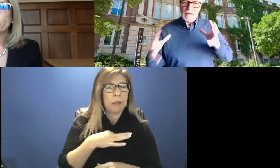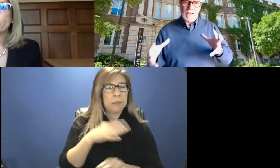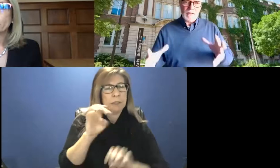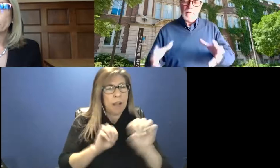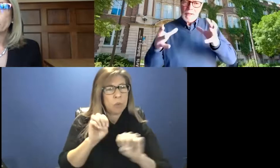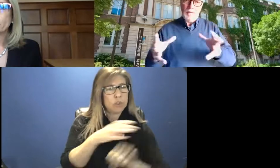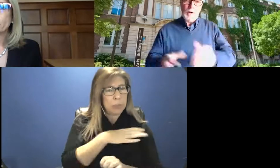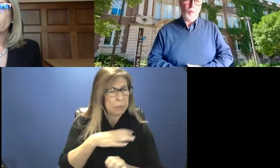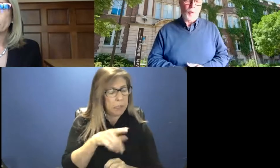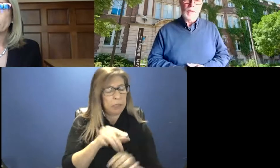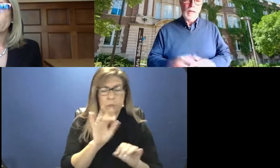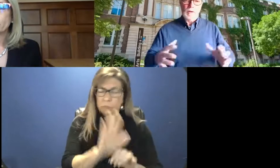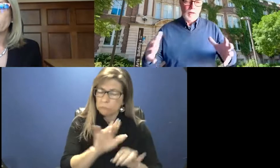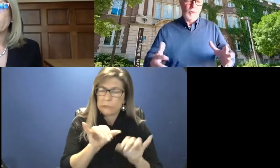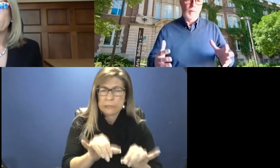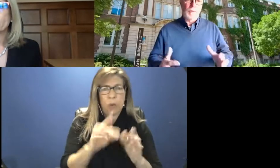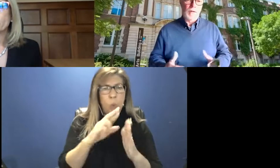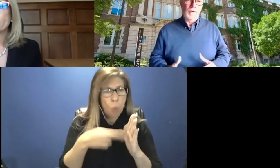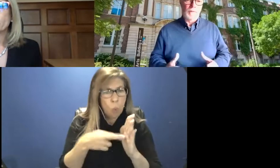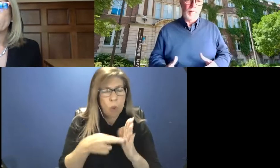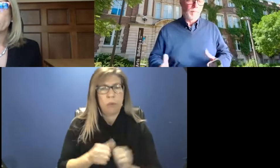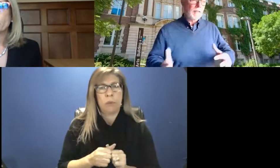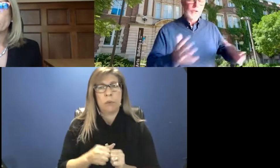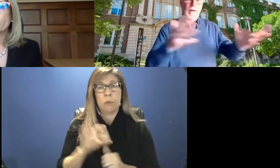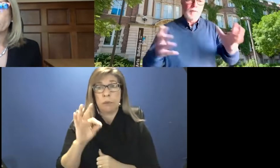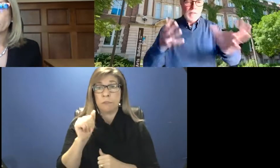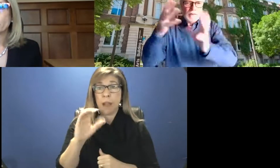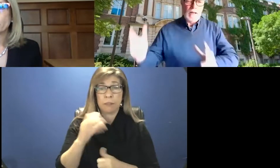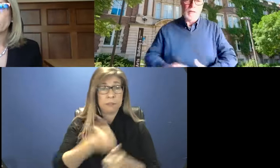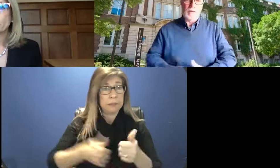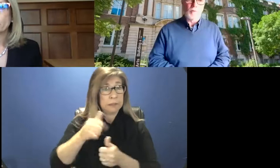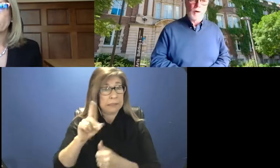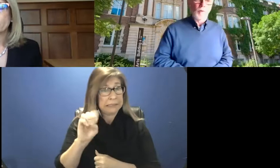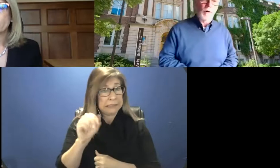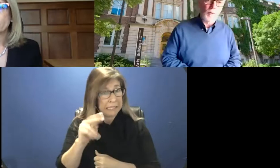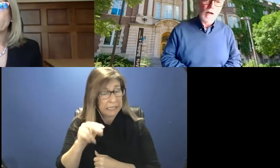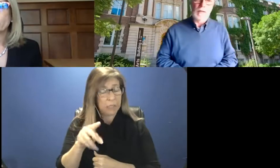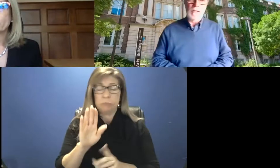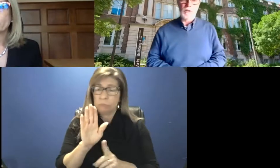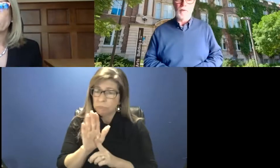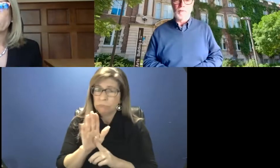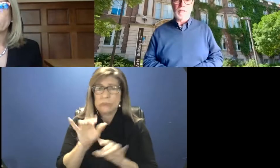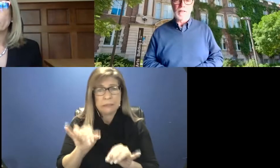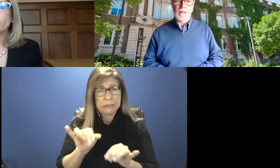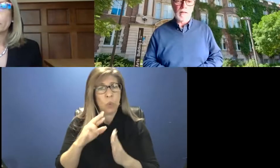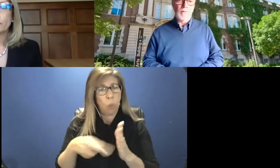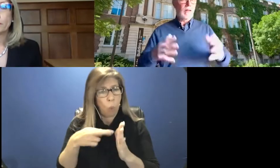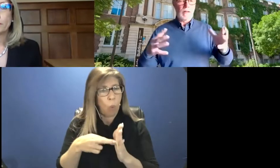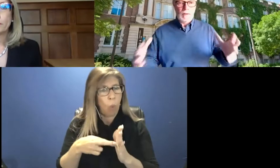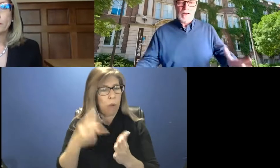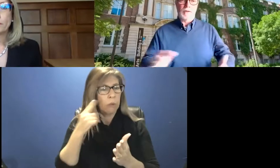faculty deans have their role in, in terms of, um, chairing FEC in the cases where, where, uh, deans chair FEC,